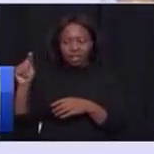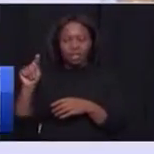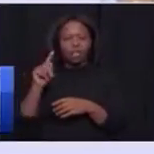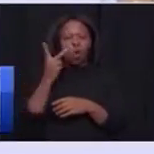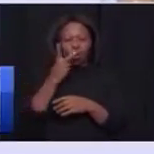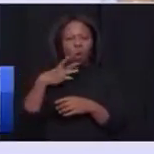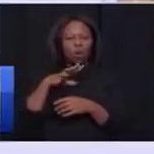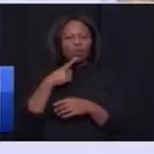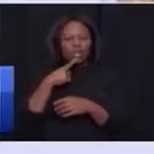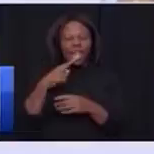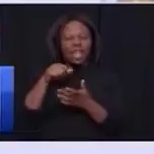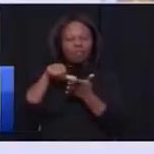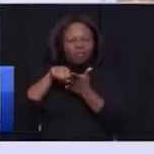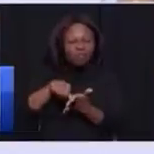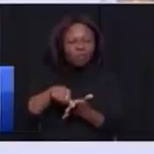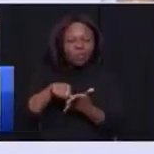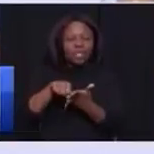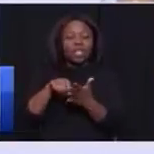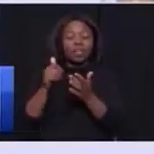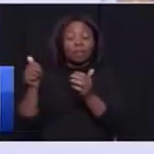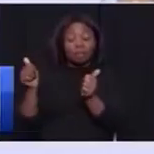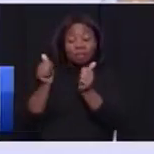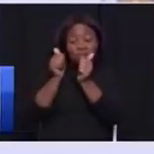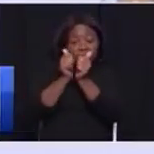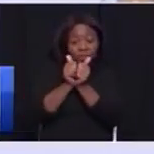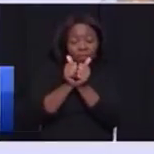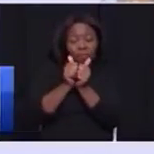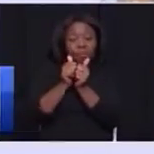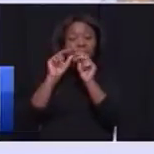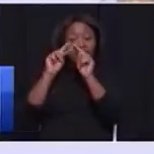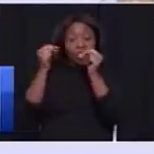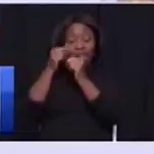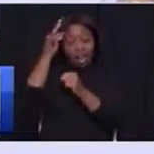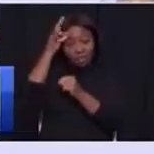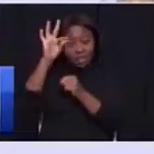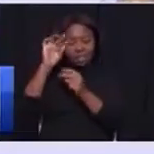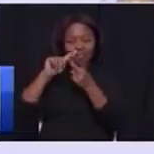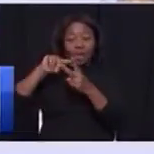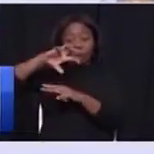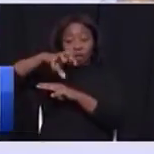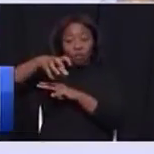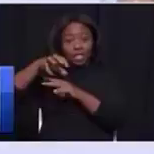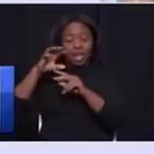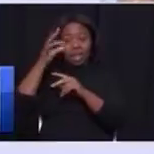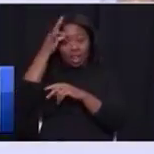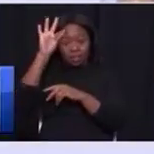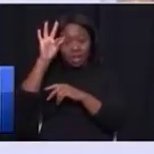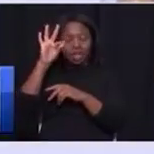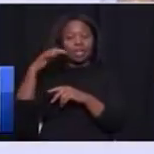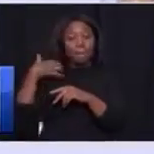jointly with national government, the provincial government and municipalities